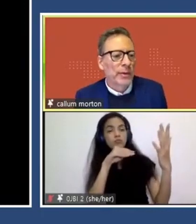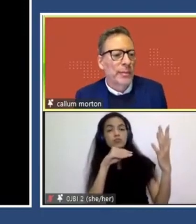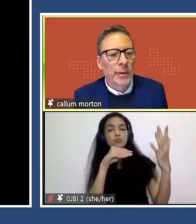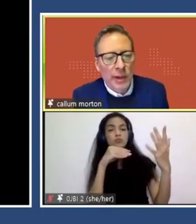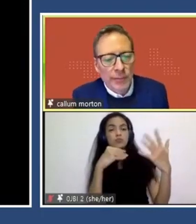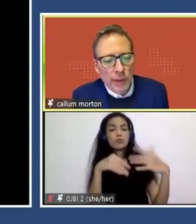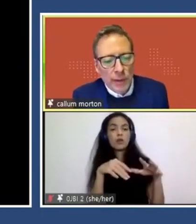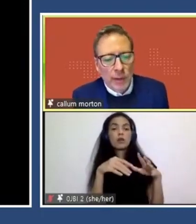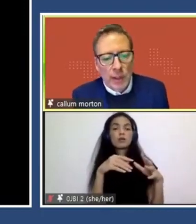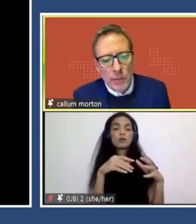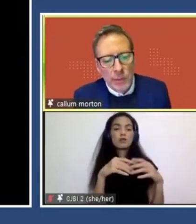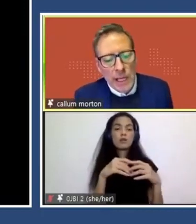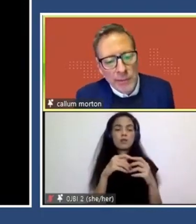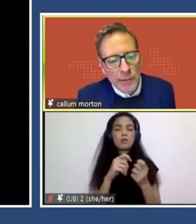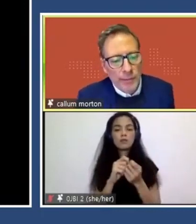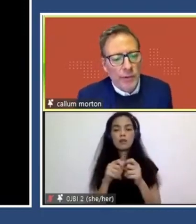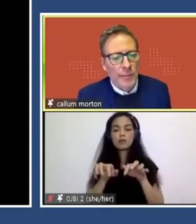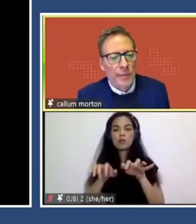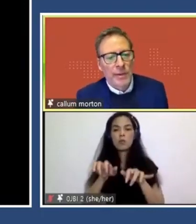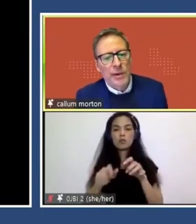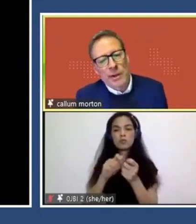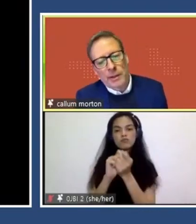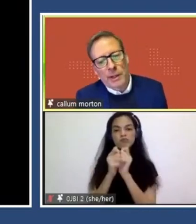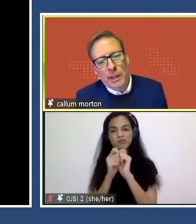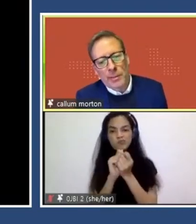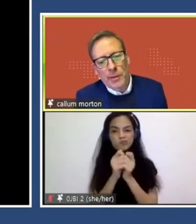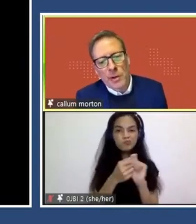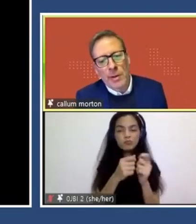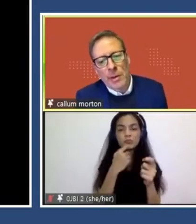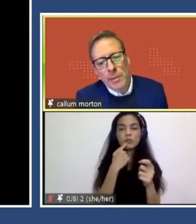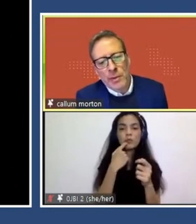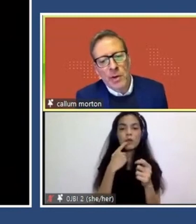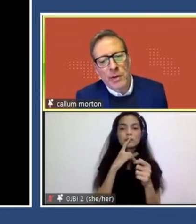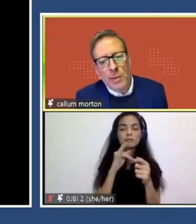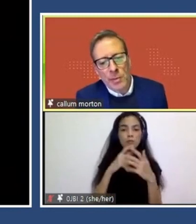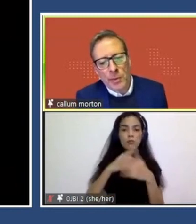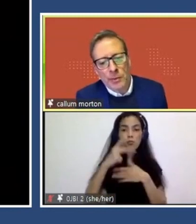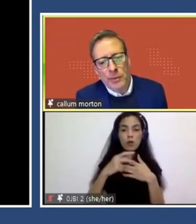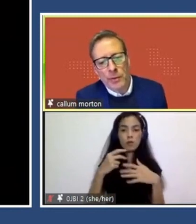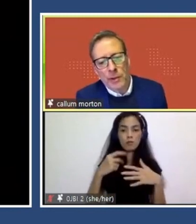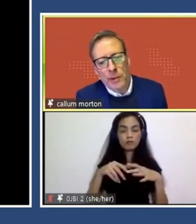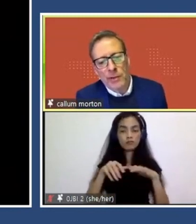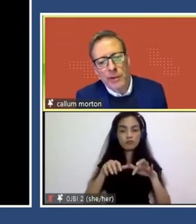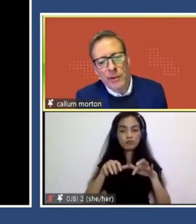Um, then we brought them into the computer. Um, we covered them, draped them inside a kind of program, and then we broke them open. So in